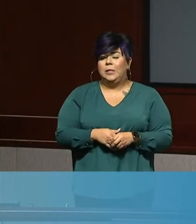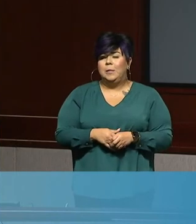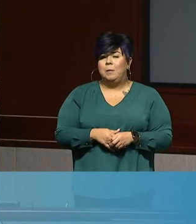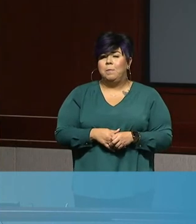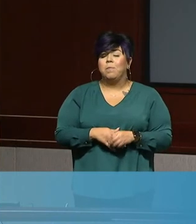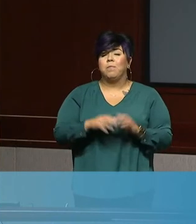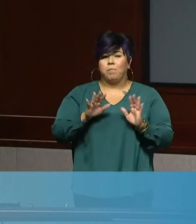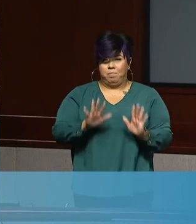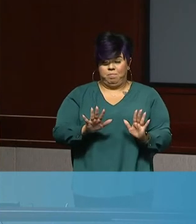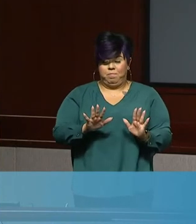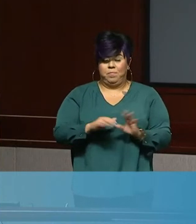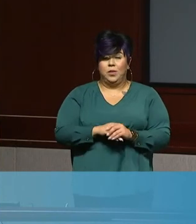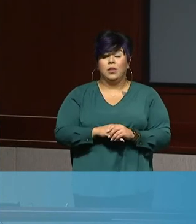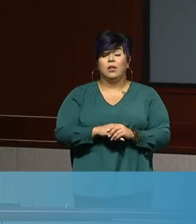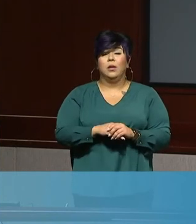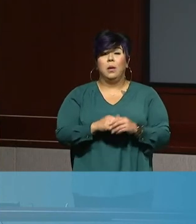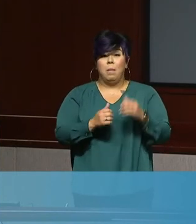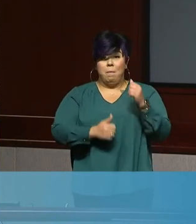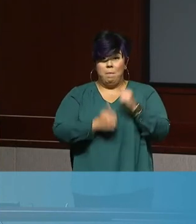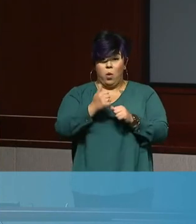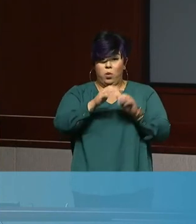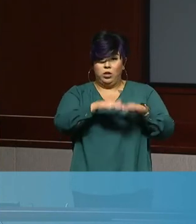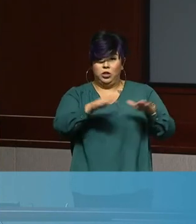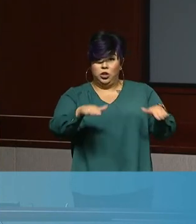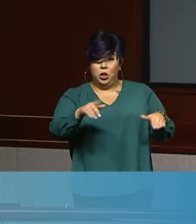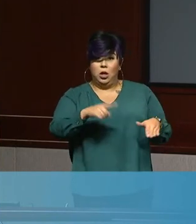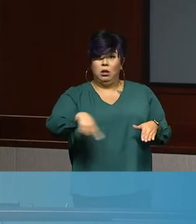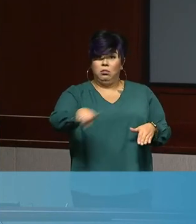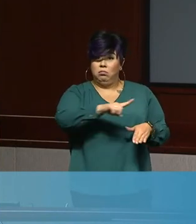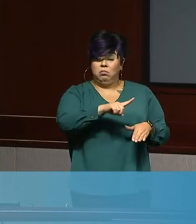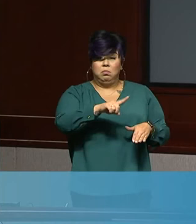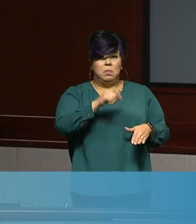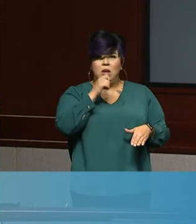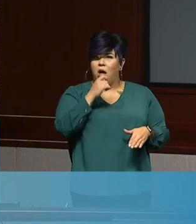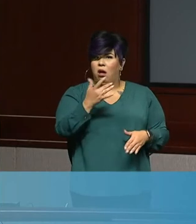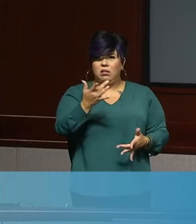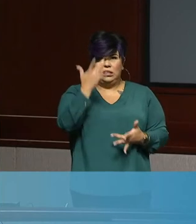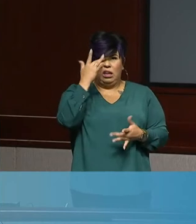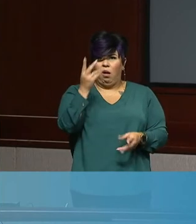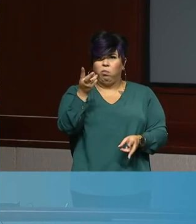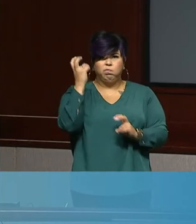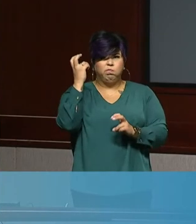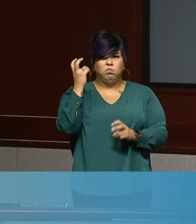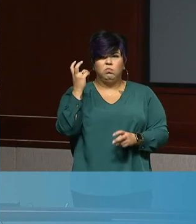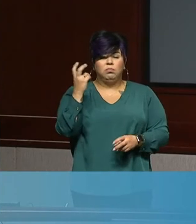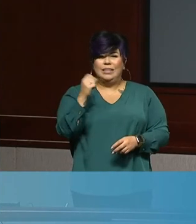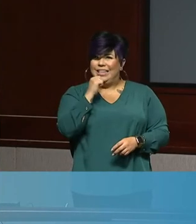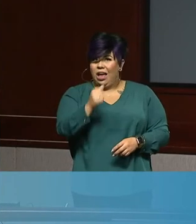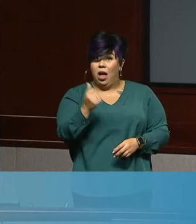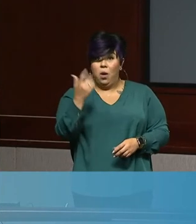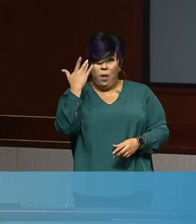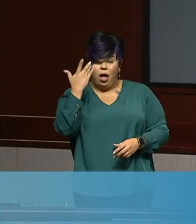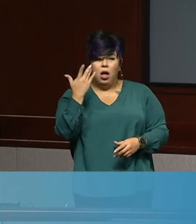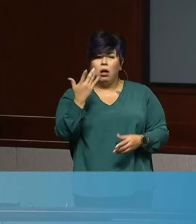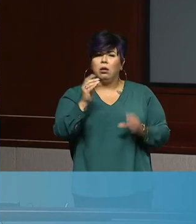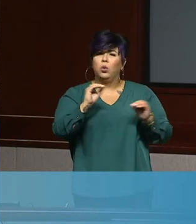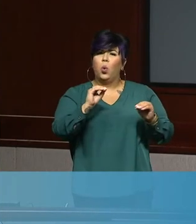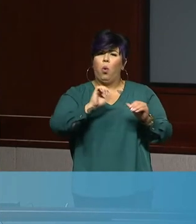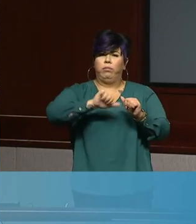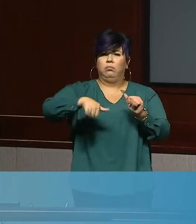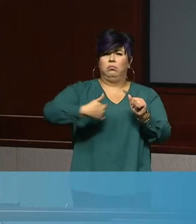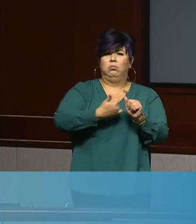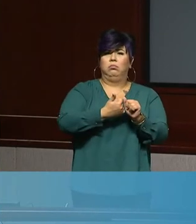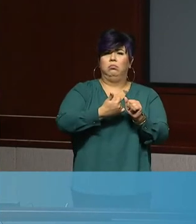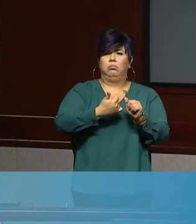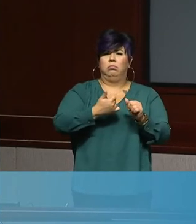is the reason the majority of children aren't affected is because they don't typically have underlying health conditions, which have also shown to be a